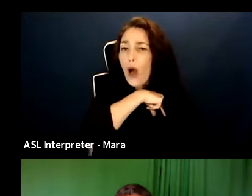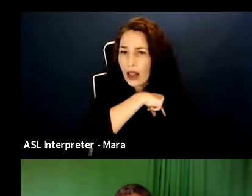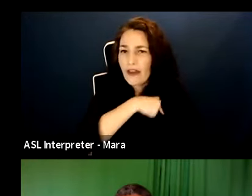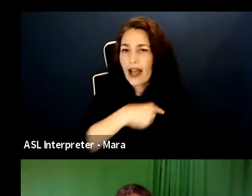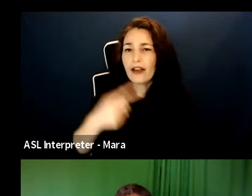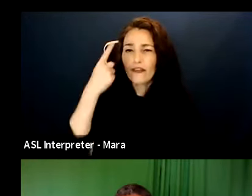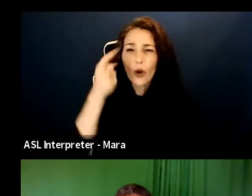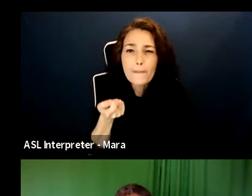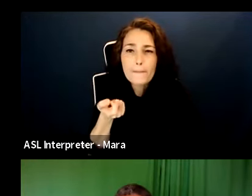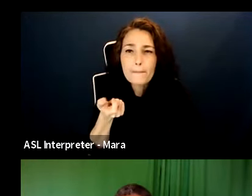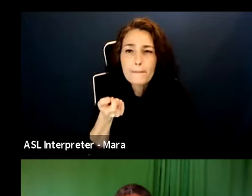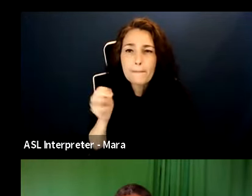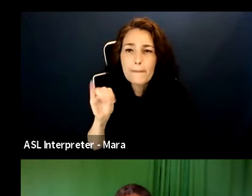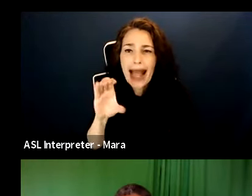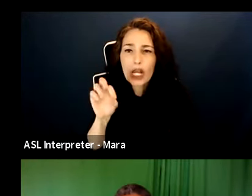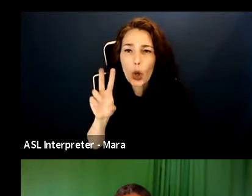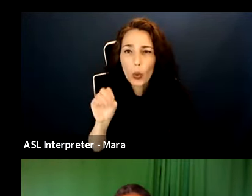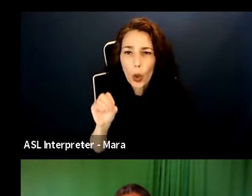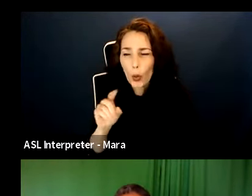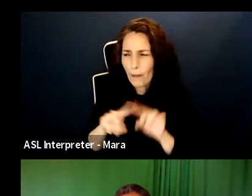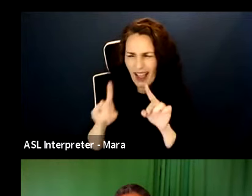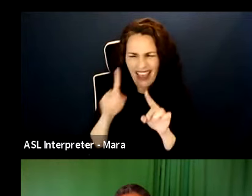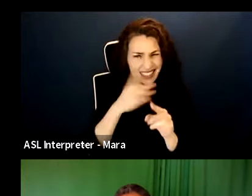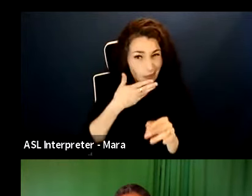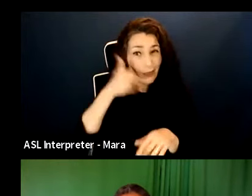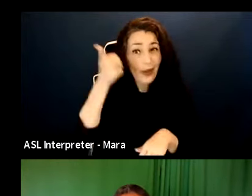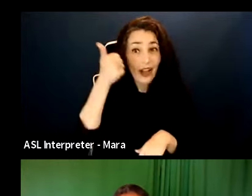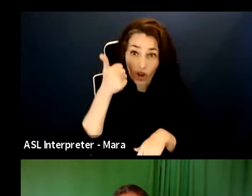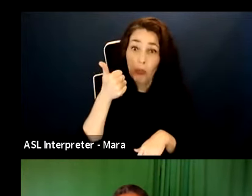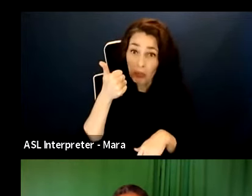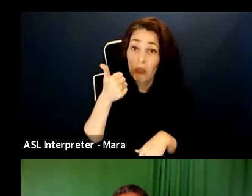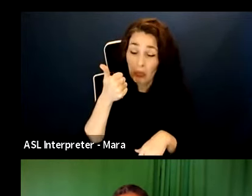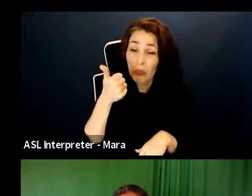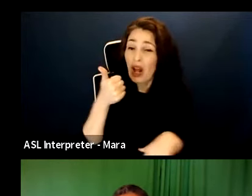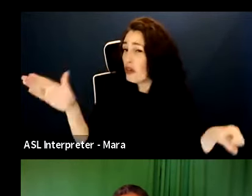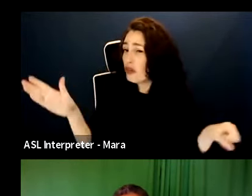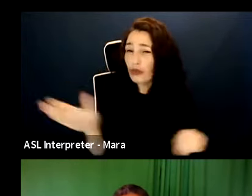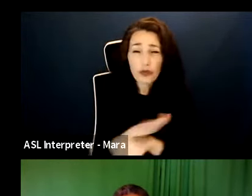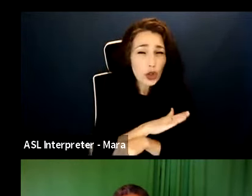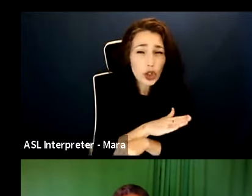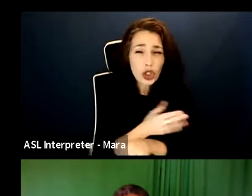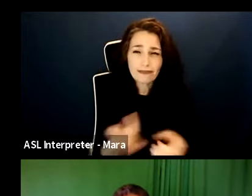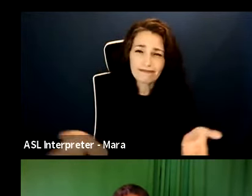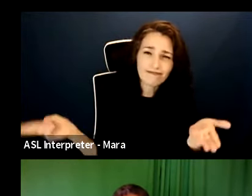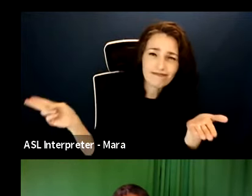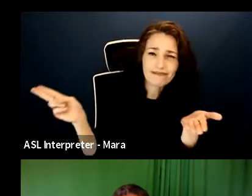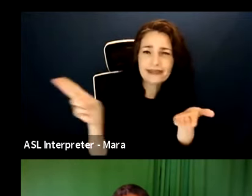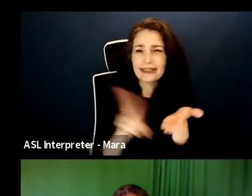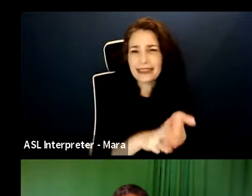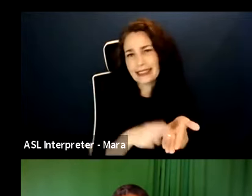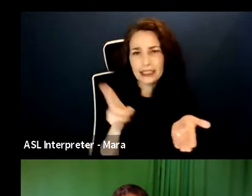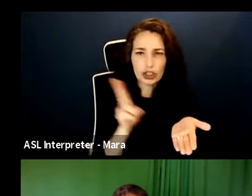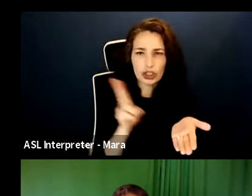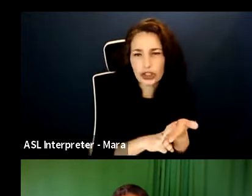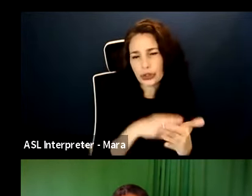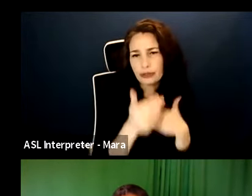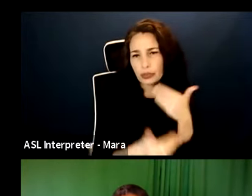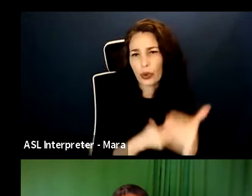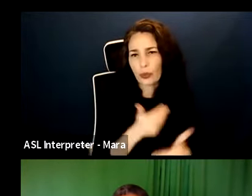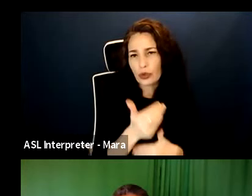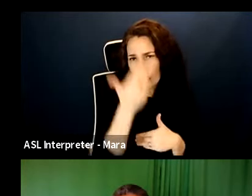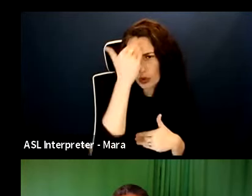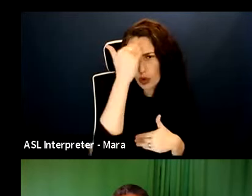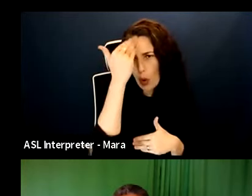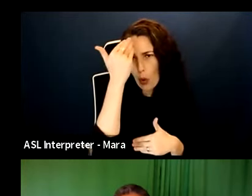I want them to maybe go through the process of a full signatory process so they learn how to use exhibit Gs, performer contracts,